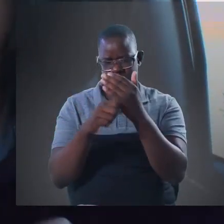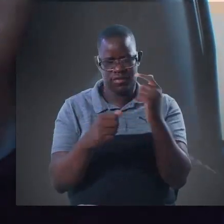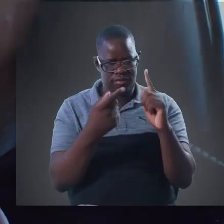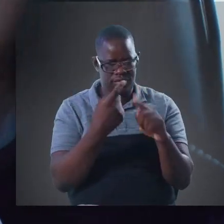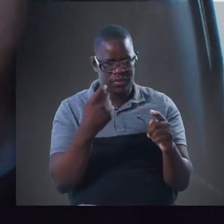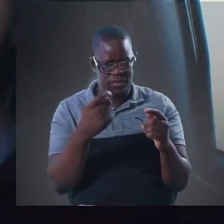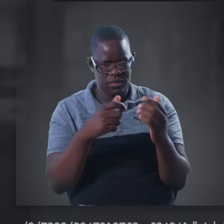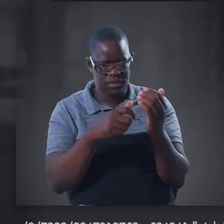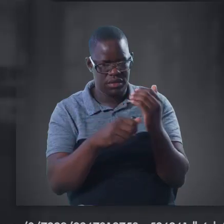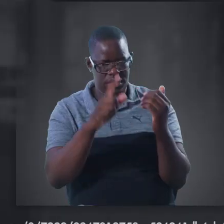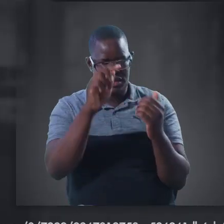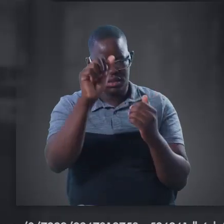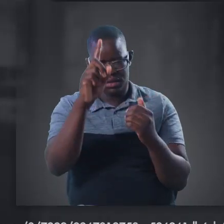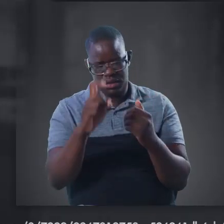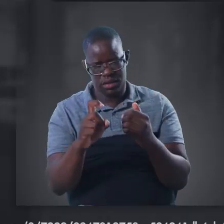necessary revenue from?